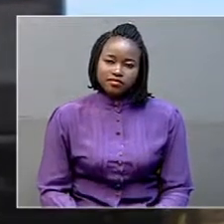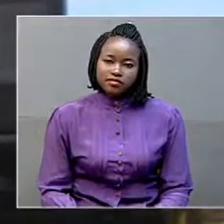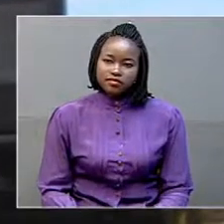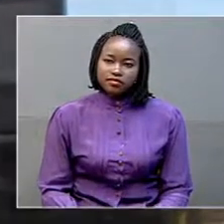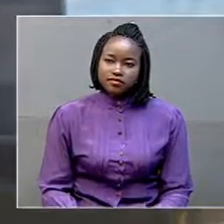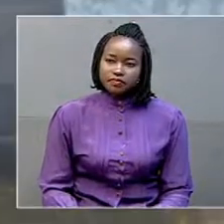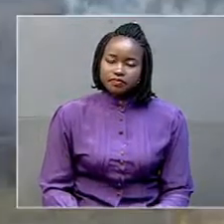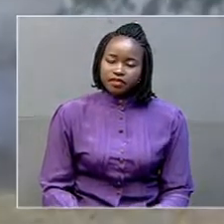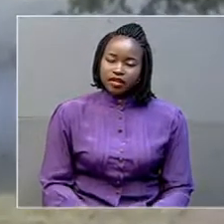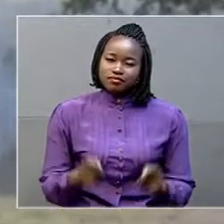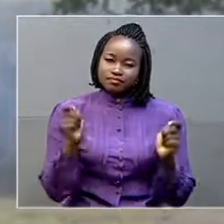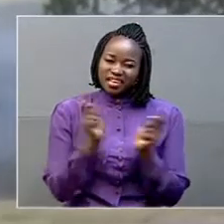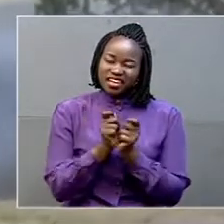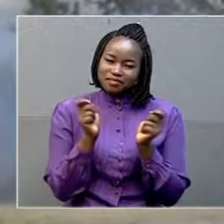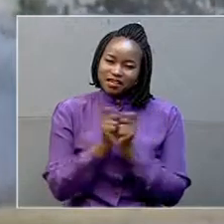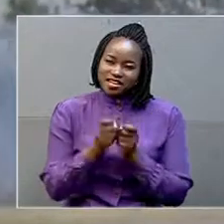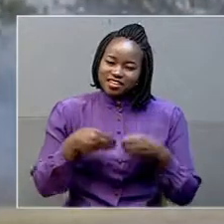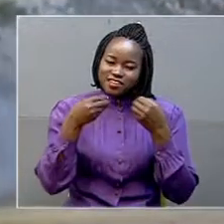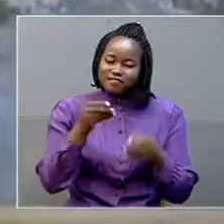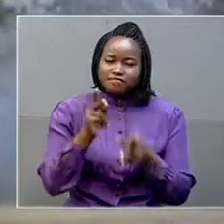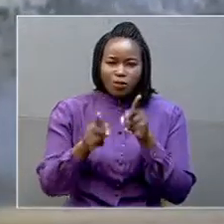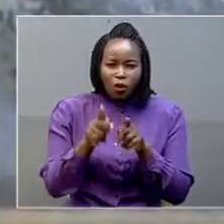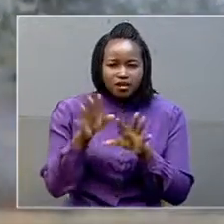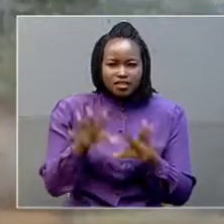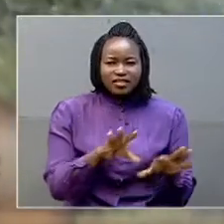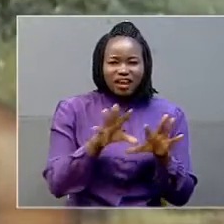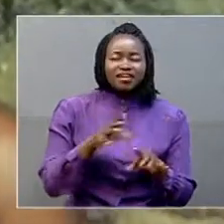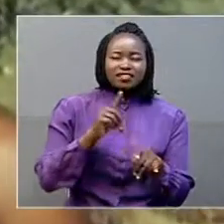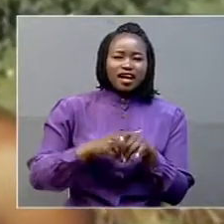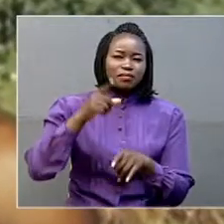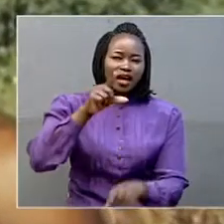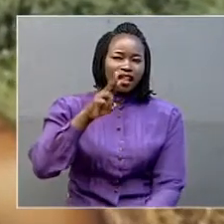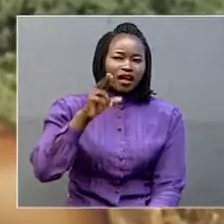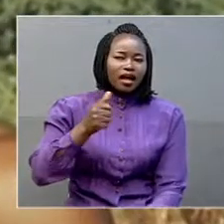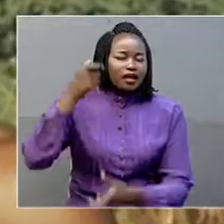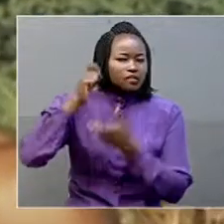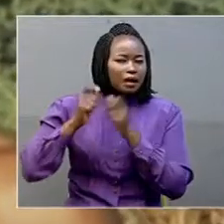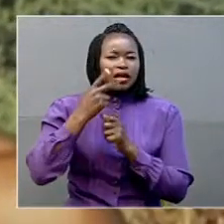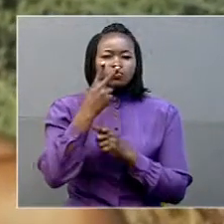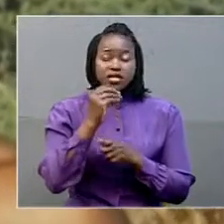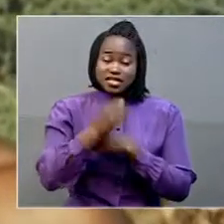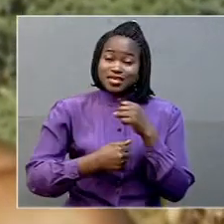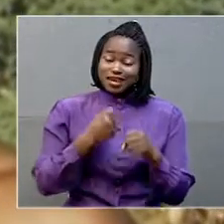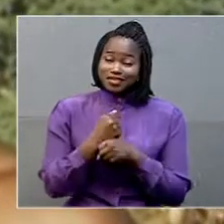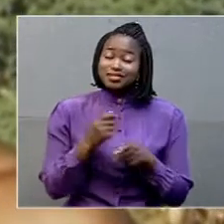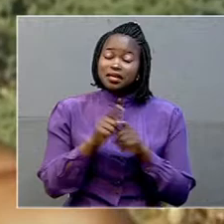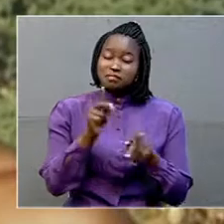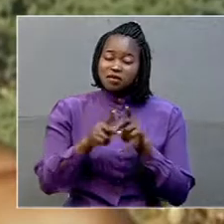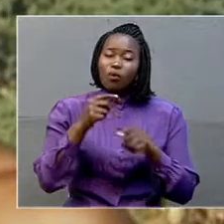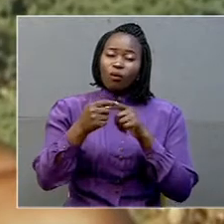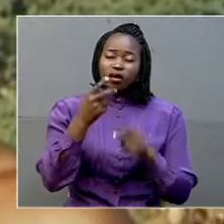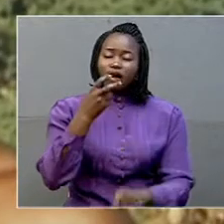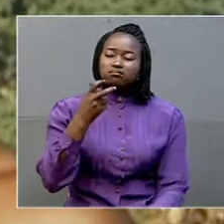Pain inflicted on victims of the Long-Risease Army during the 20-year insurgency remains fresh in the minds of the